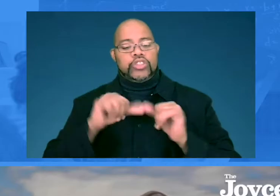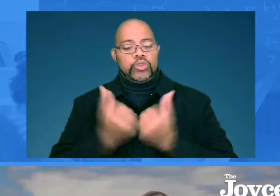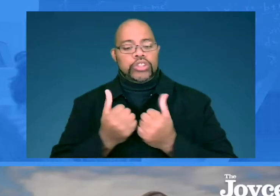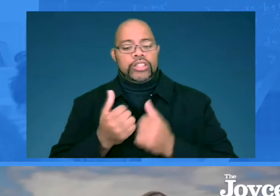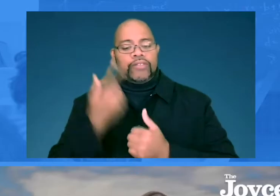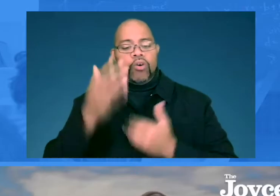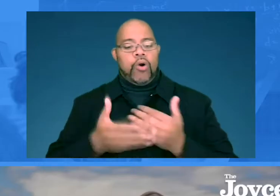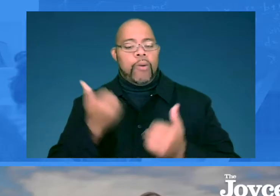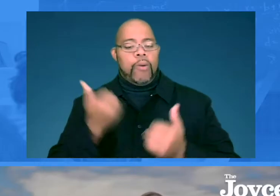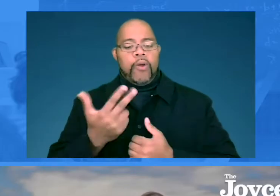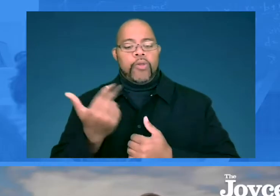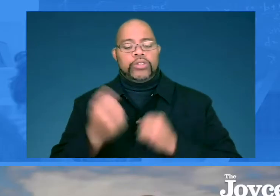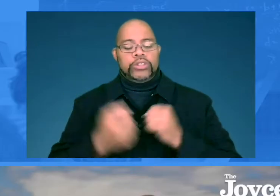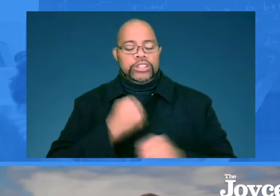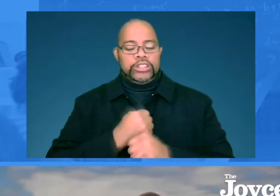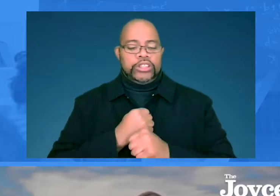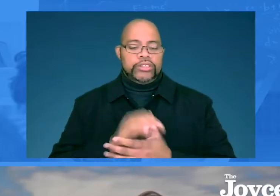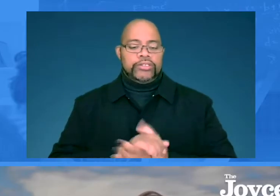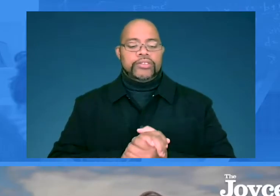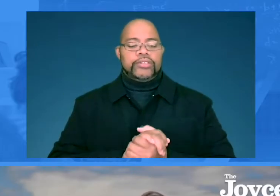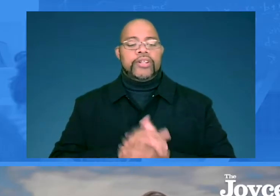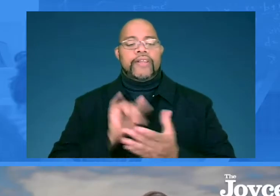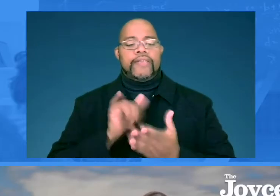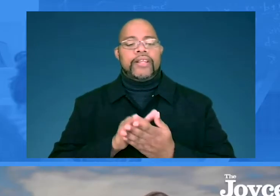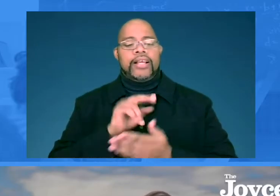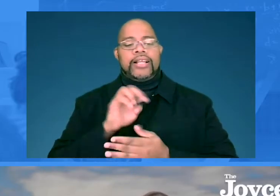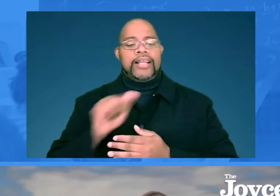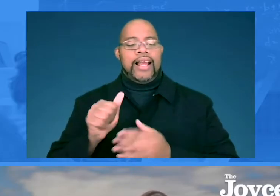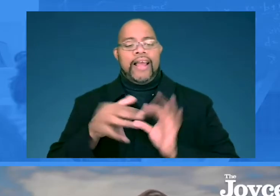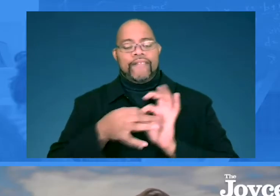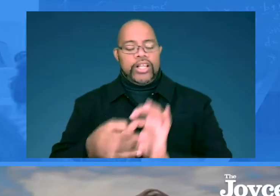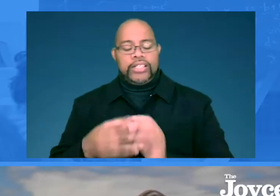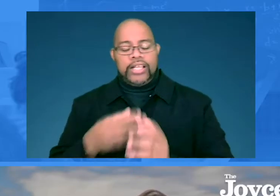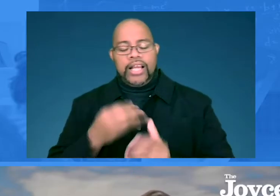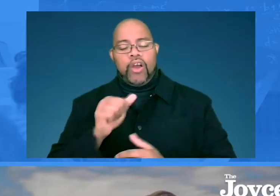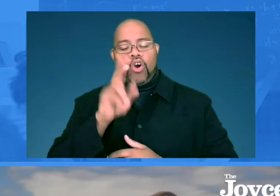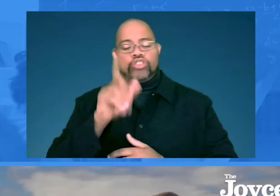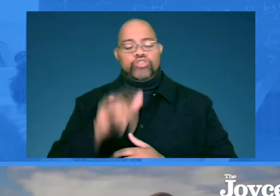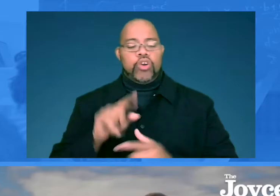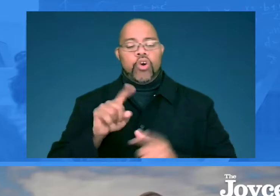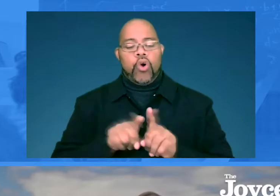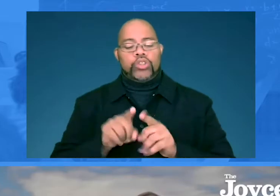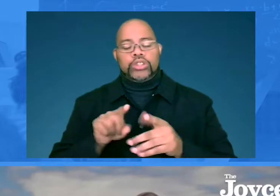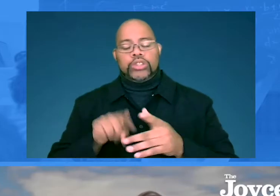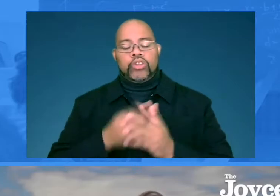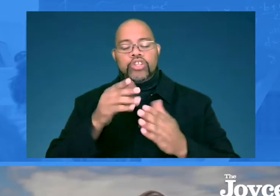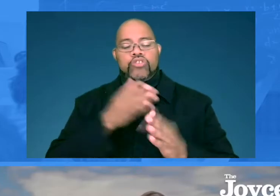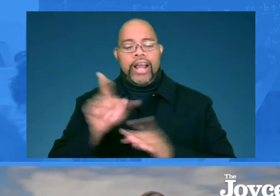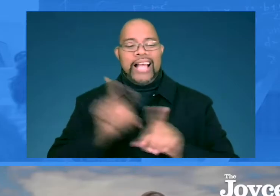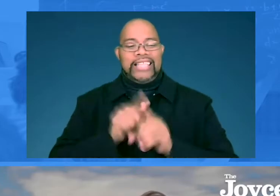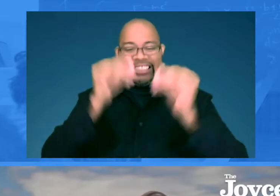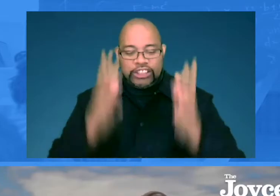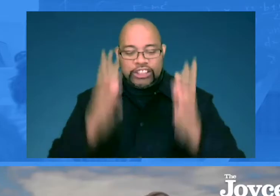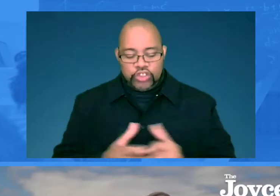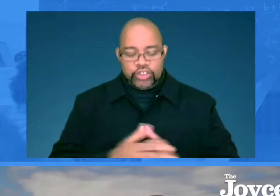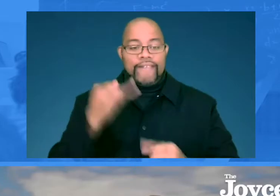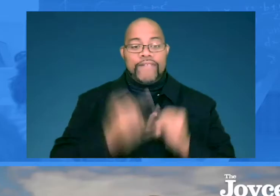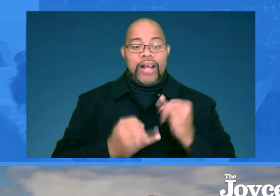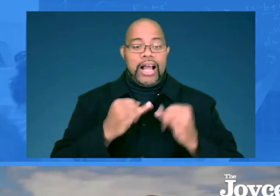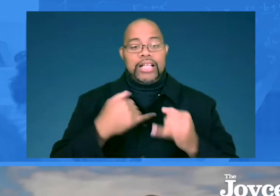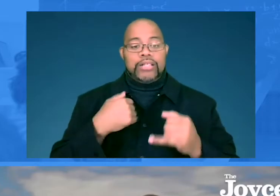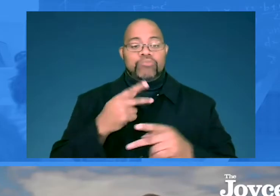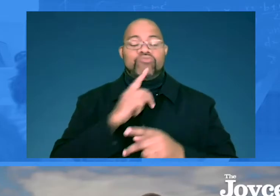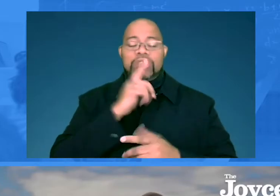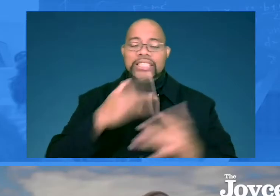Association for nearly 13 years. That is an NEA affiliate. And Audrey also began her career as a teacher. And then